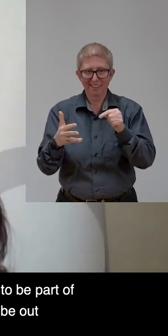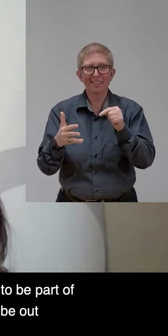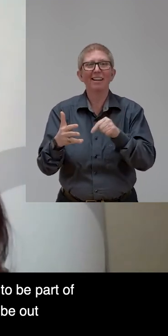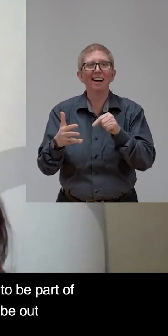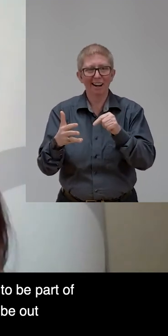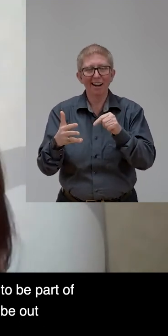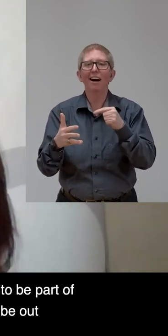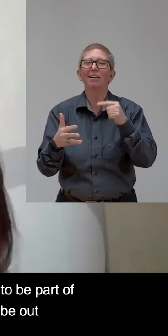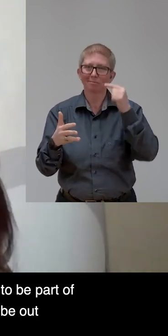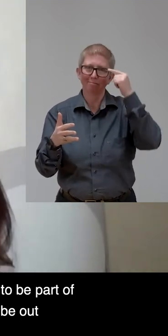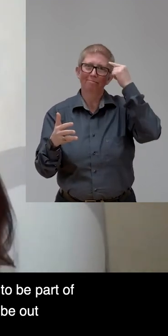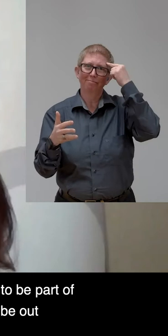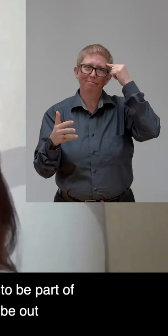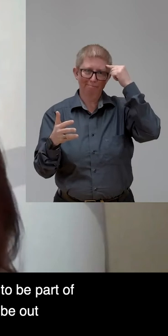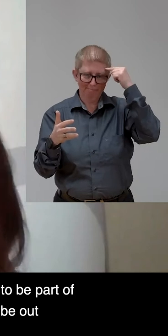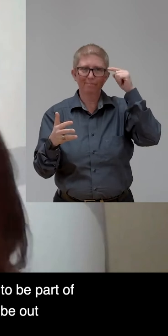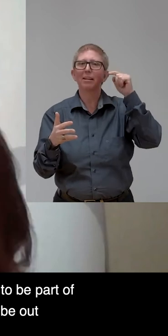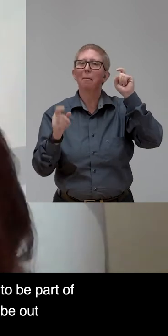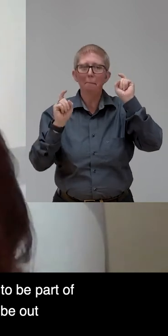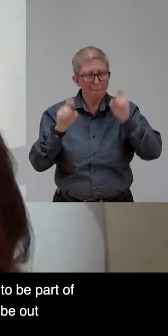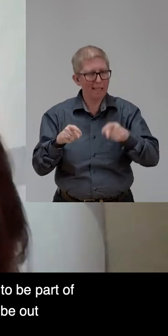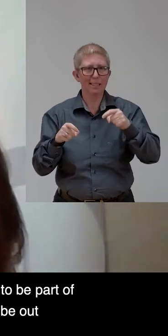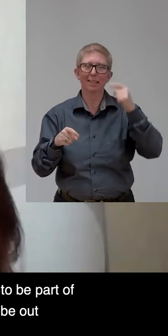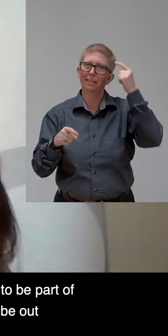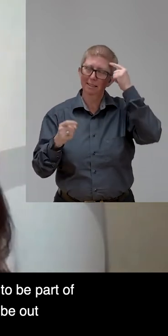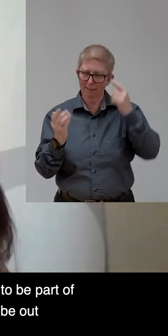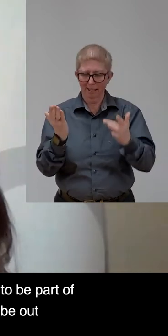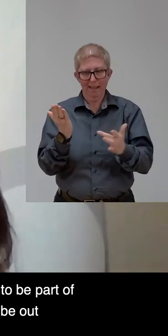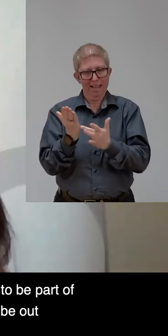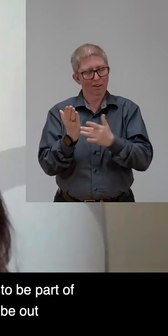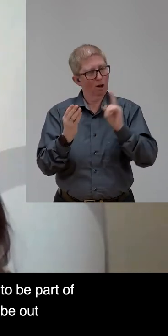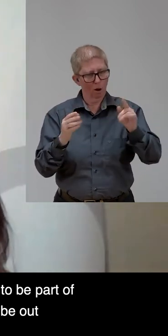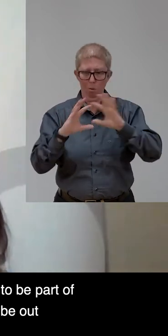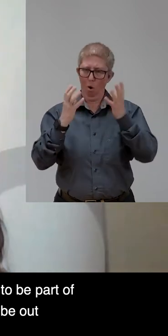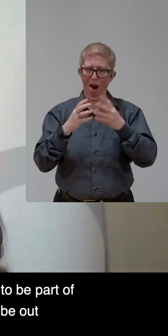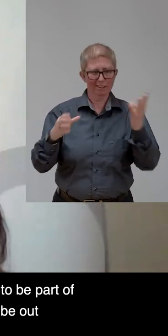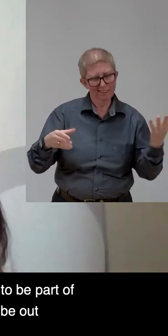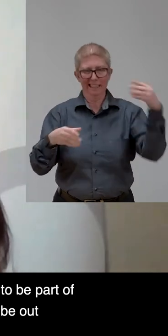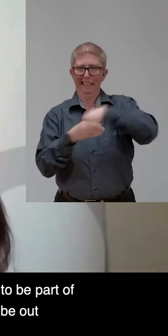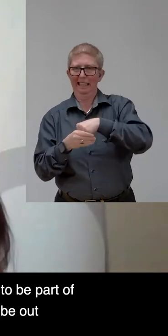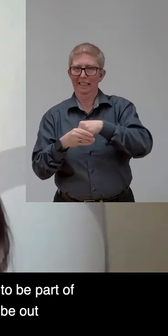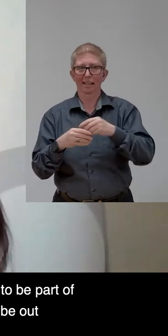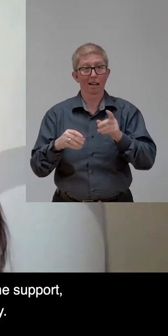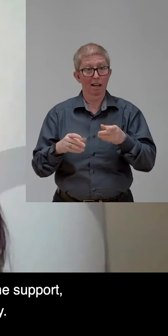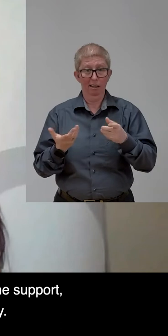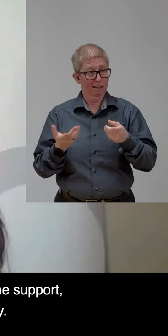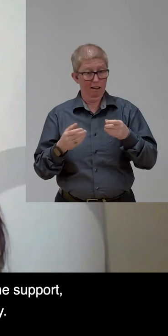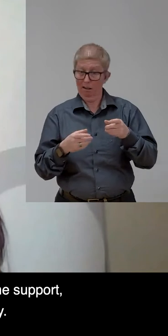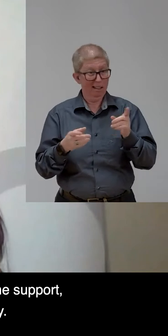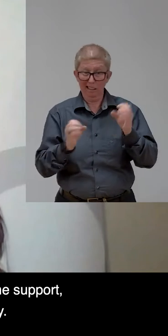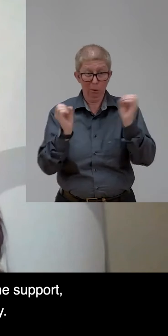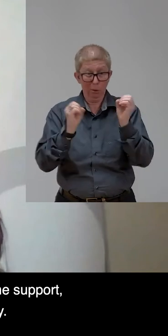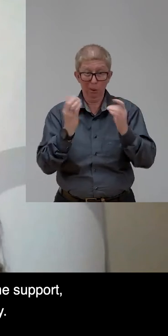to be part of the technology wave. Otherwise, we were going to be out and